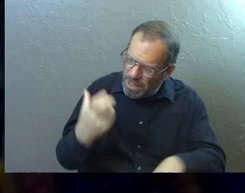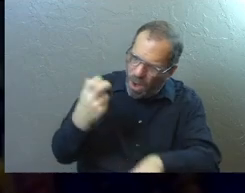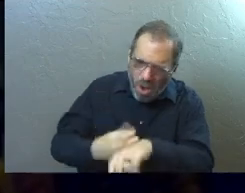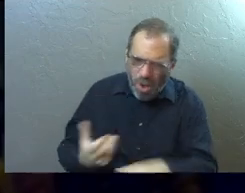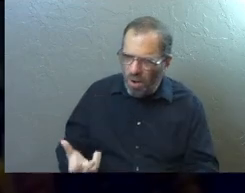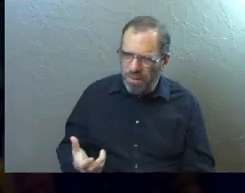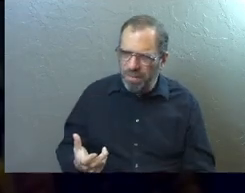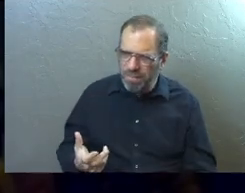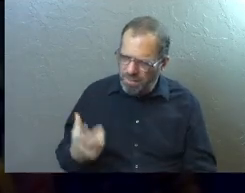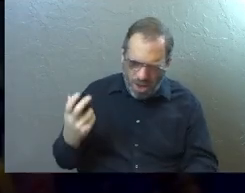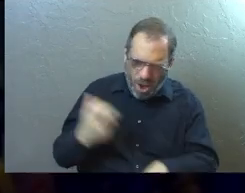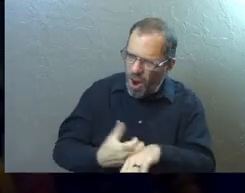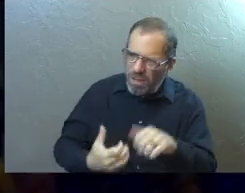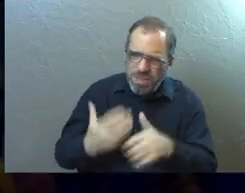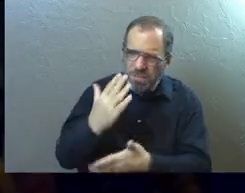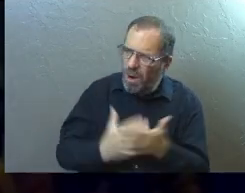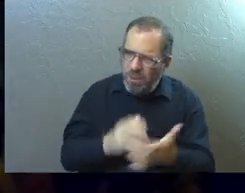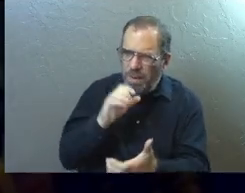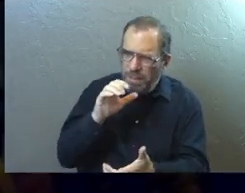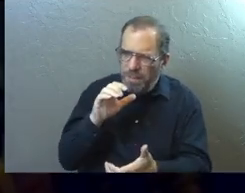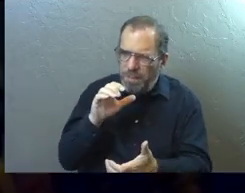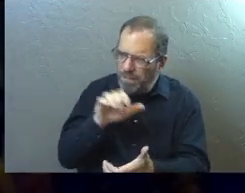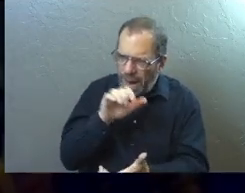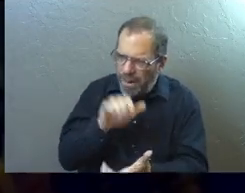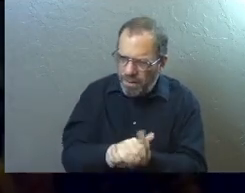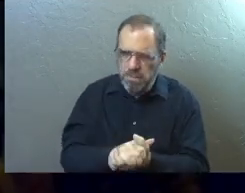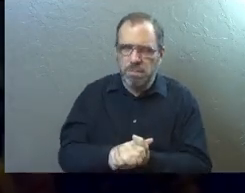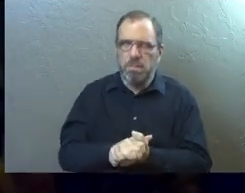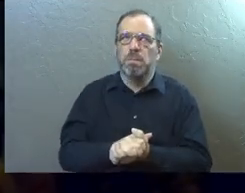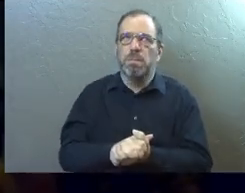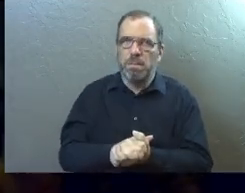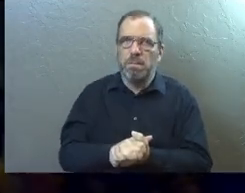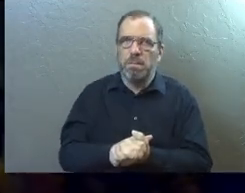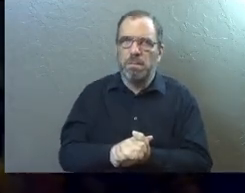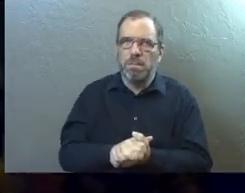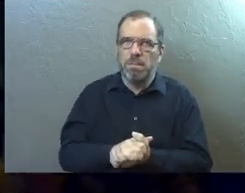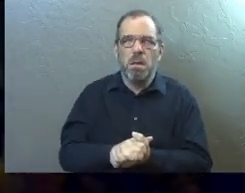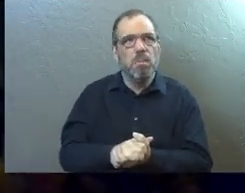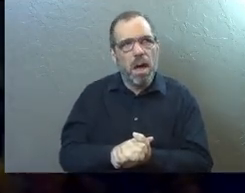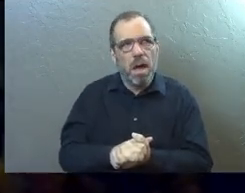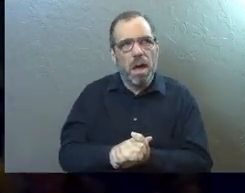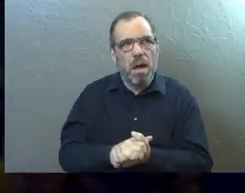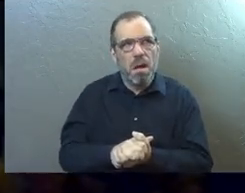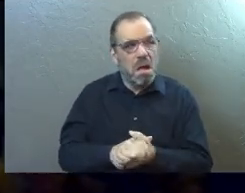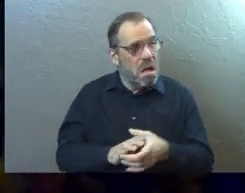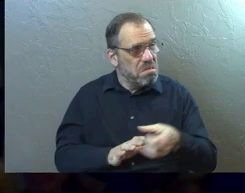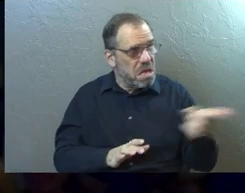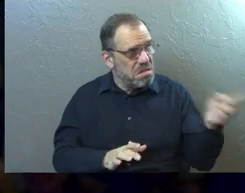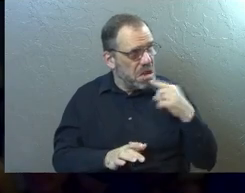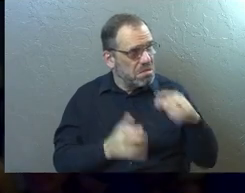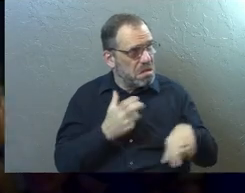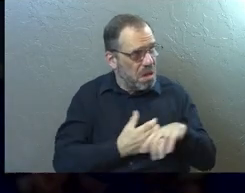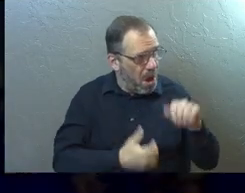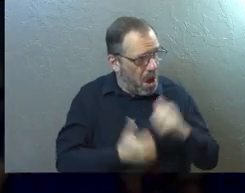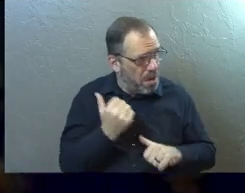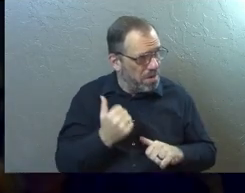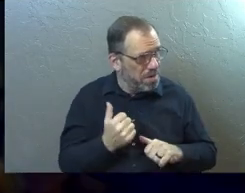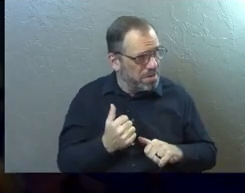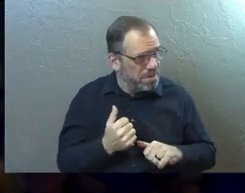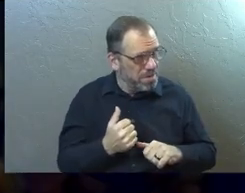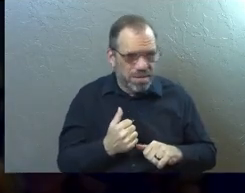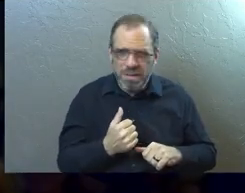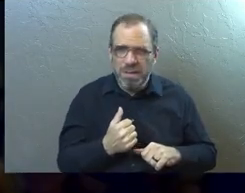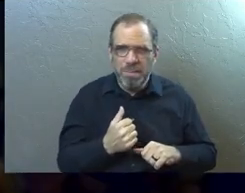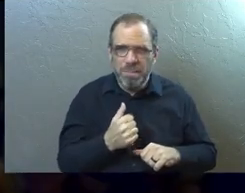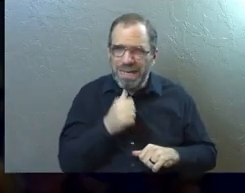the hardest year of your marriage. And there was something about that simple, like, everybody says this, but it doesn't have to be true for